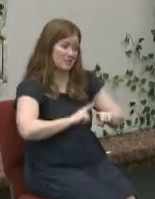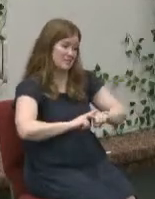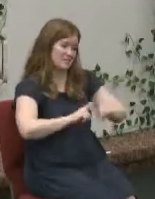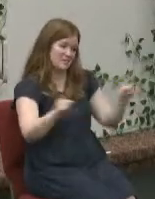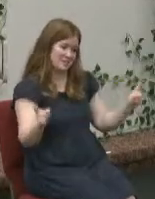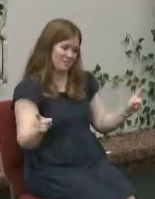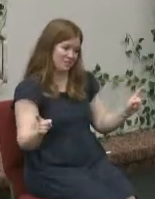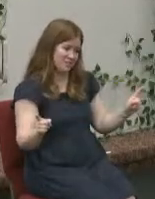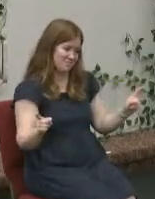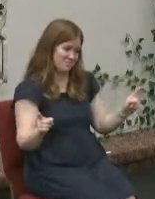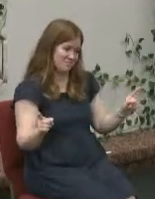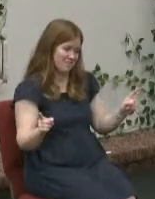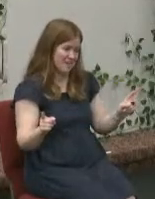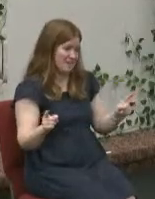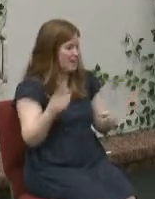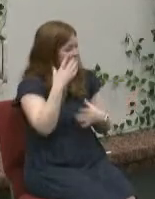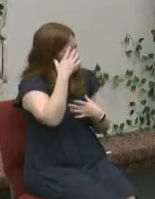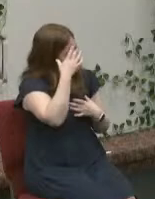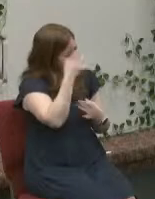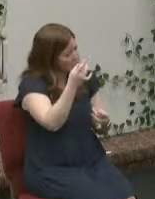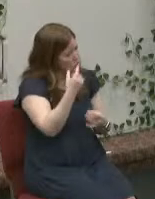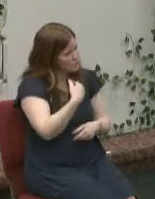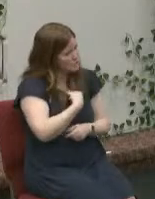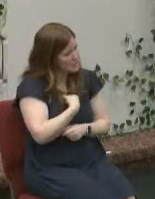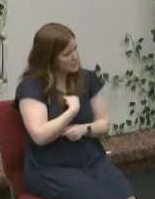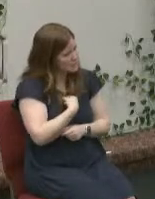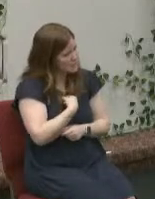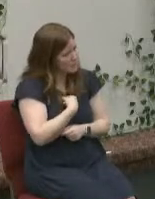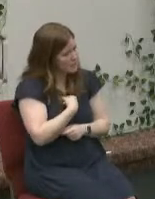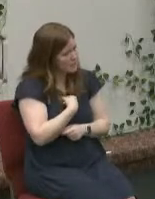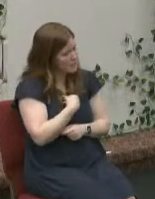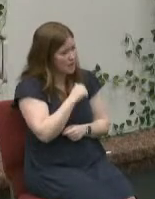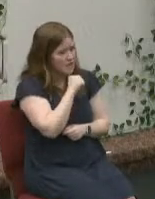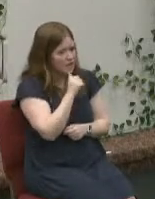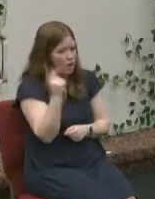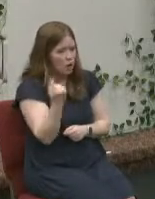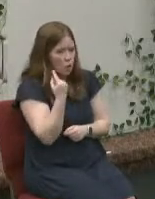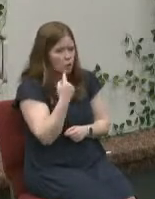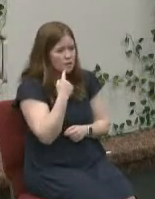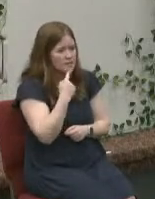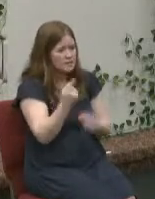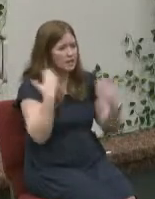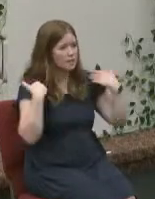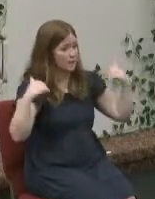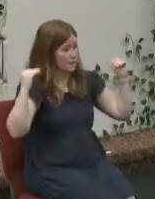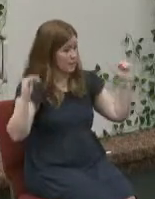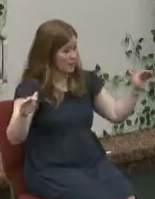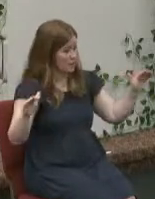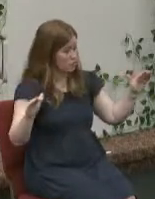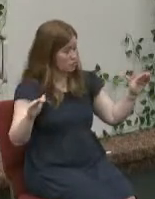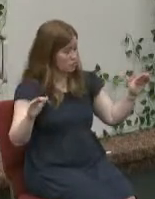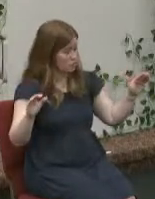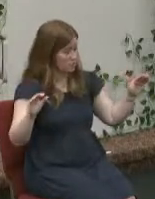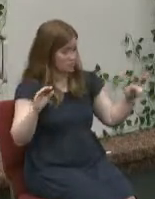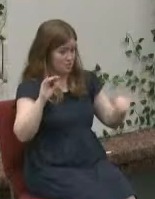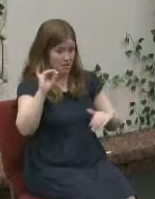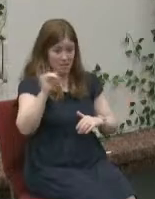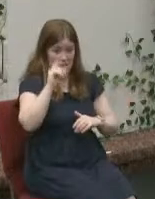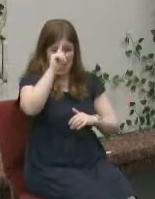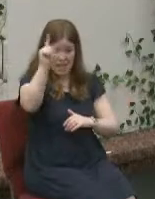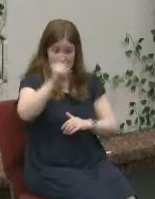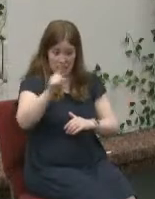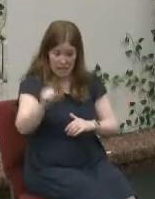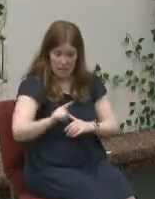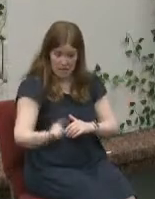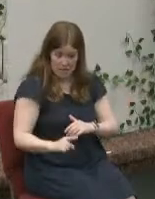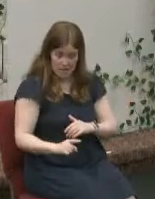i find it interesting not only do they tell about the angels like lightning it says